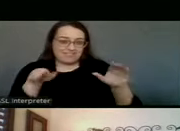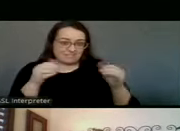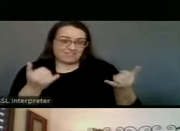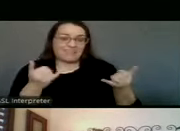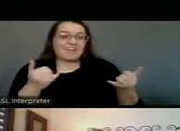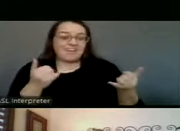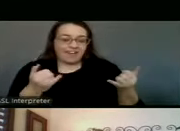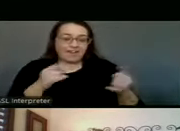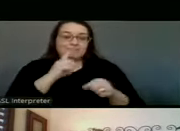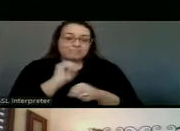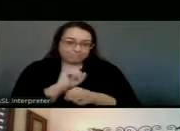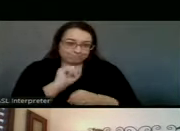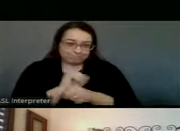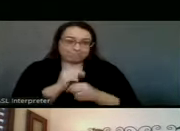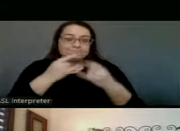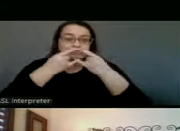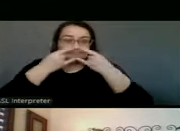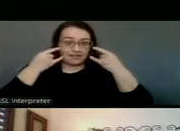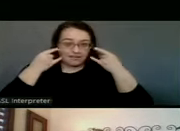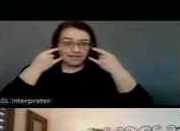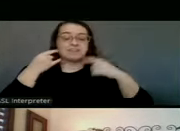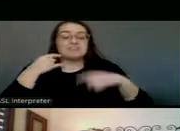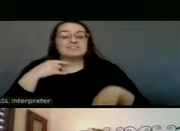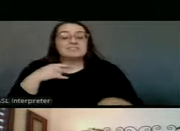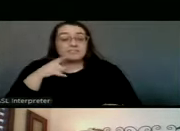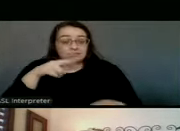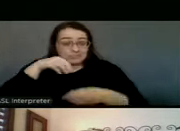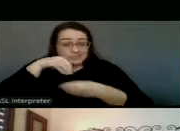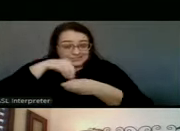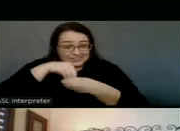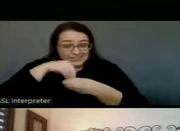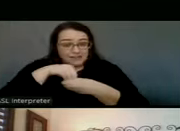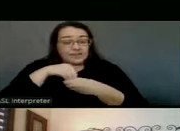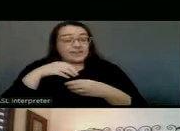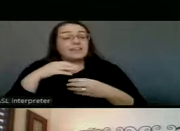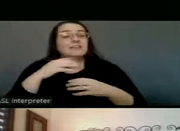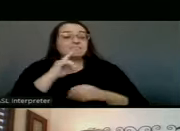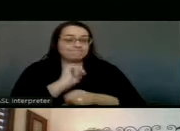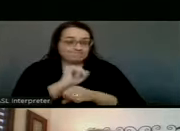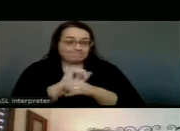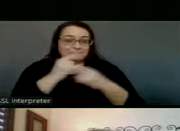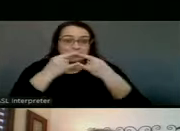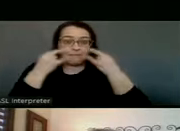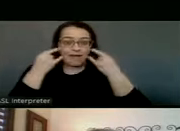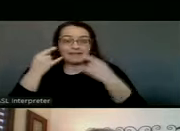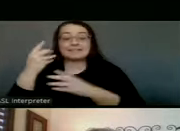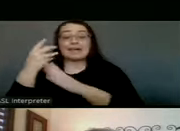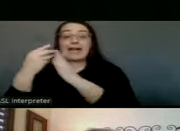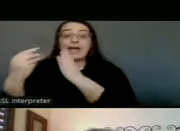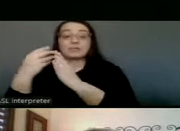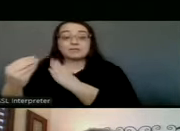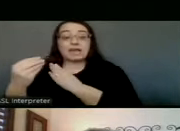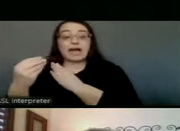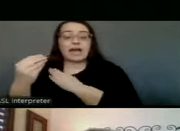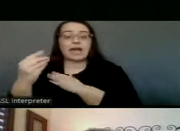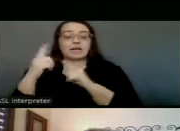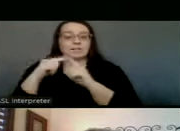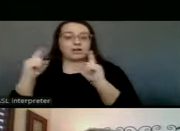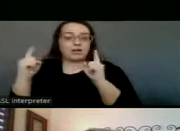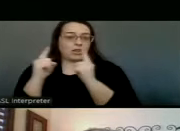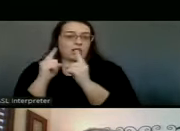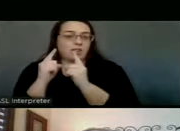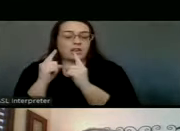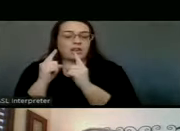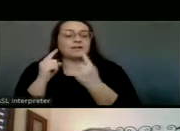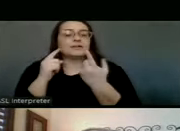still definitely need to wear a mask. And so, if you're inside, definitely wear a mask. If you're outside and you're within six feet of somebody